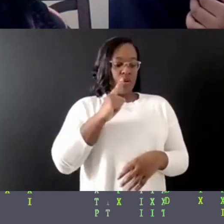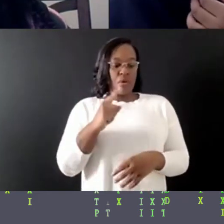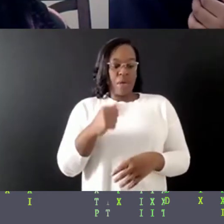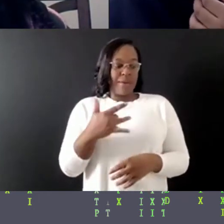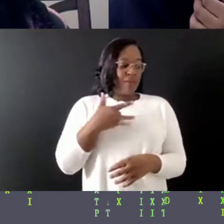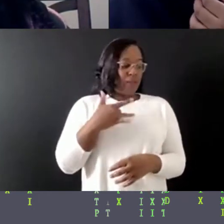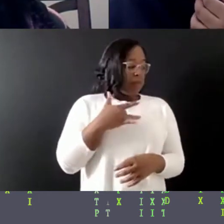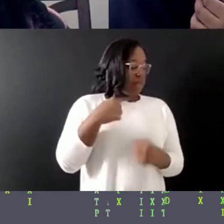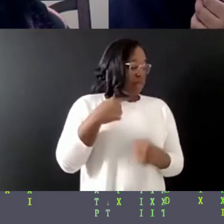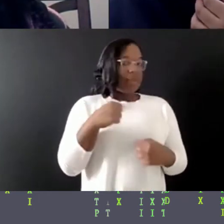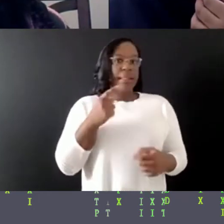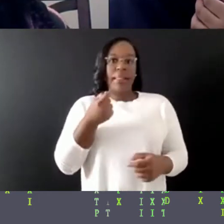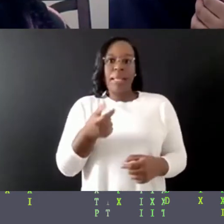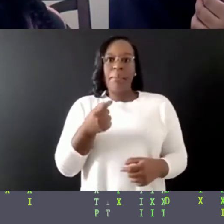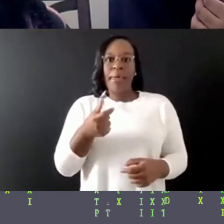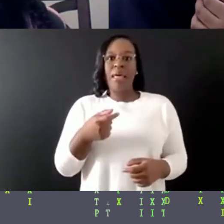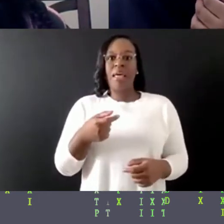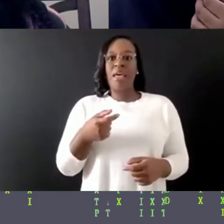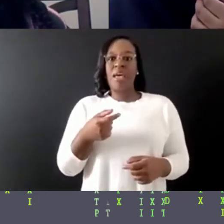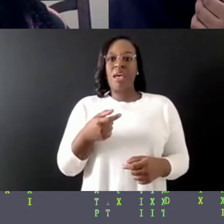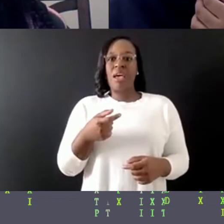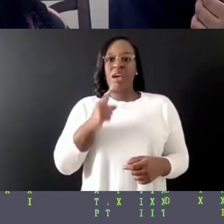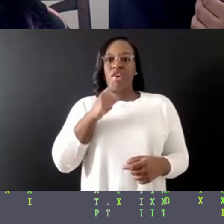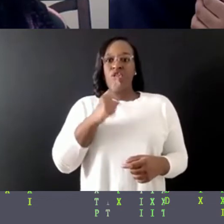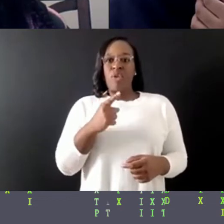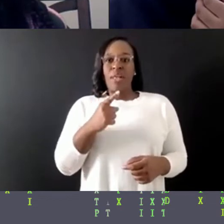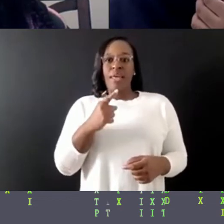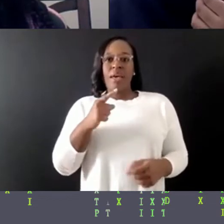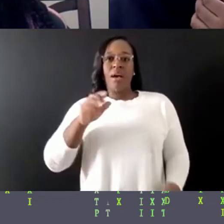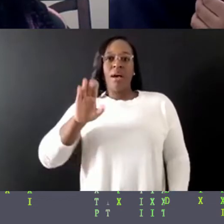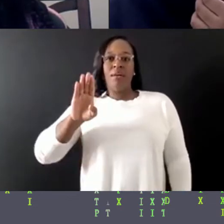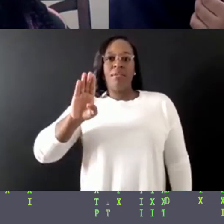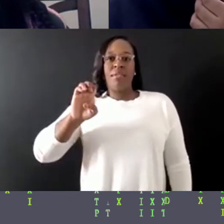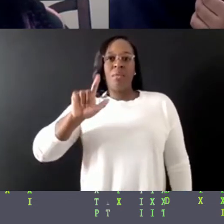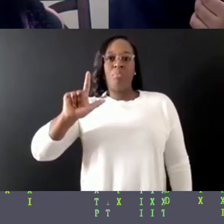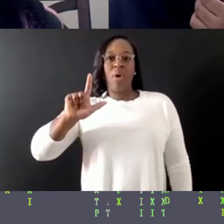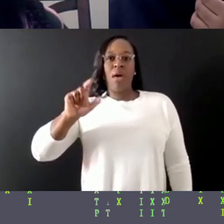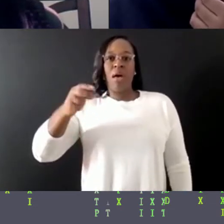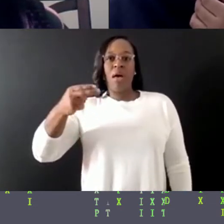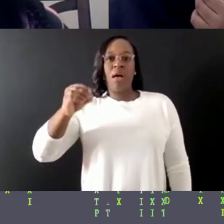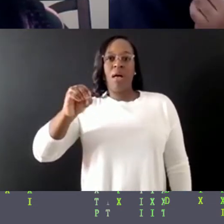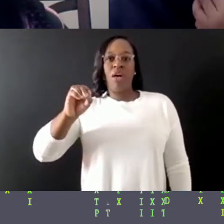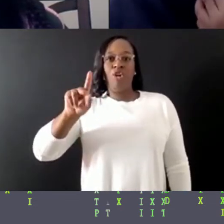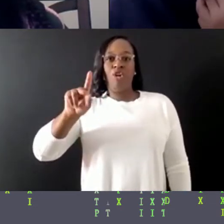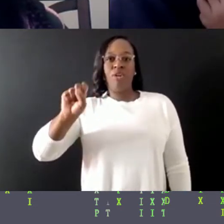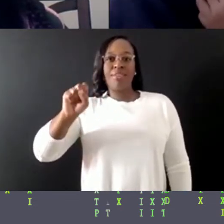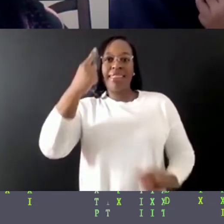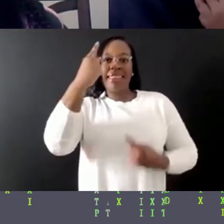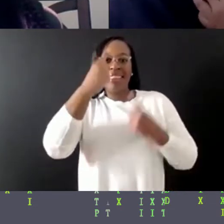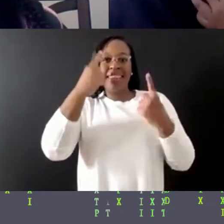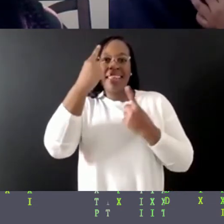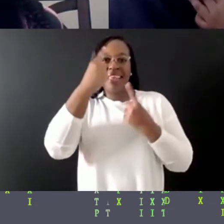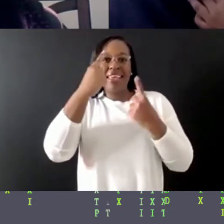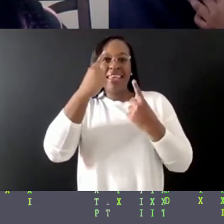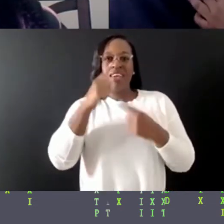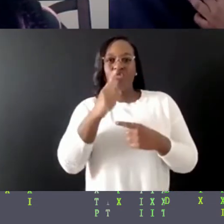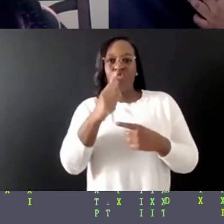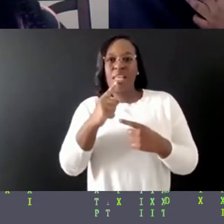a bit of kind of bell hooks thinking, right? Yeah. Being able to find that mentorship just through reading and